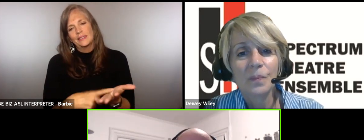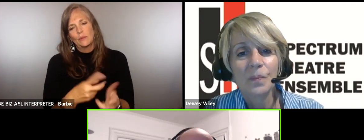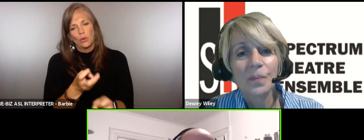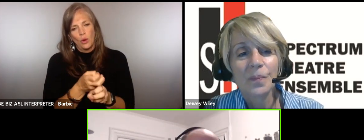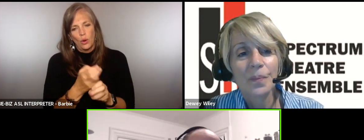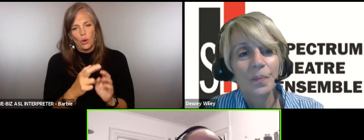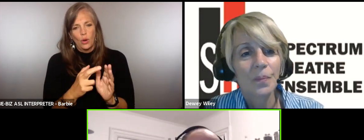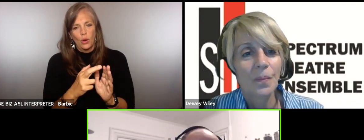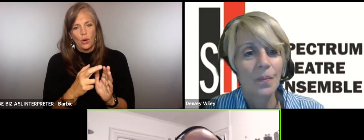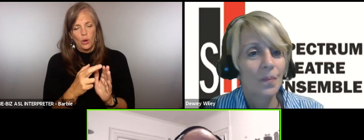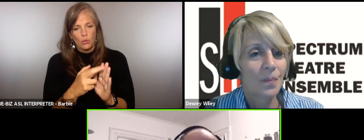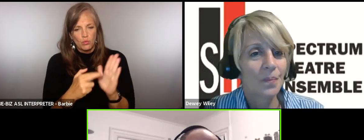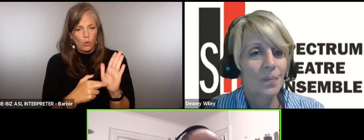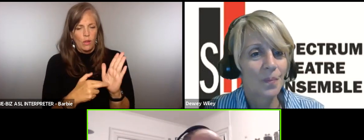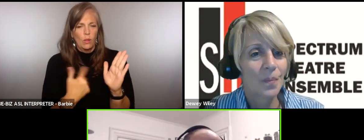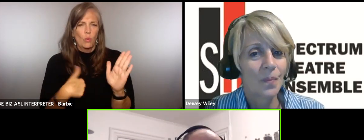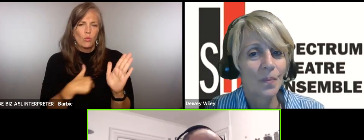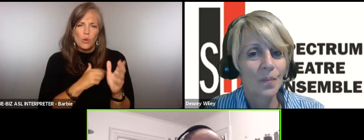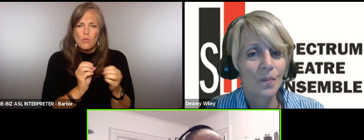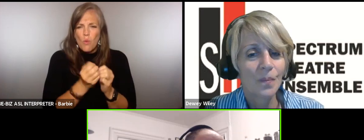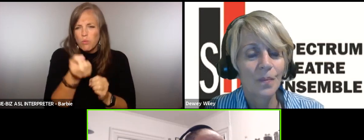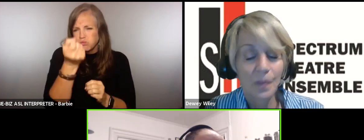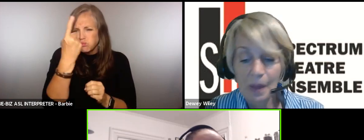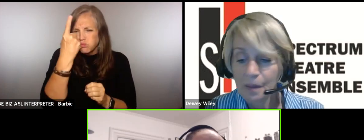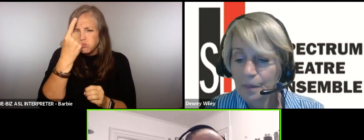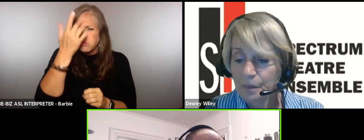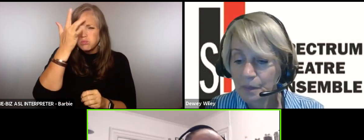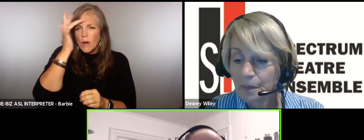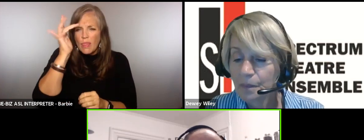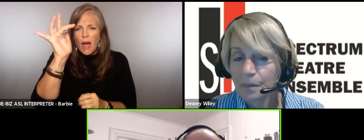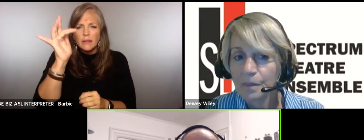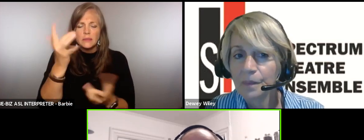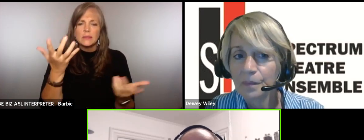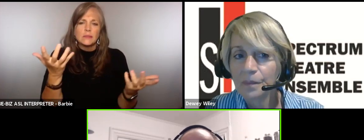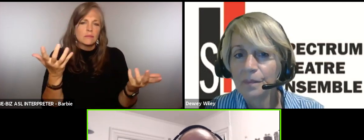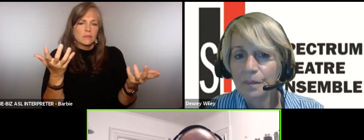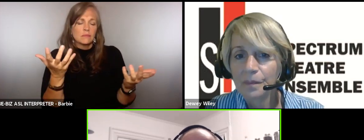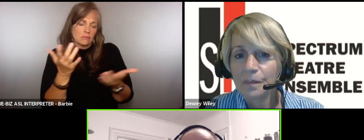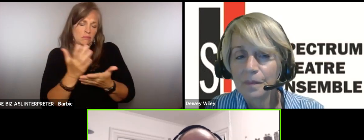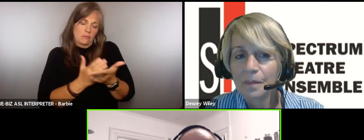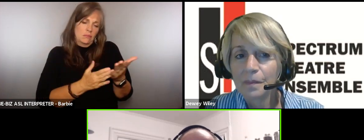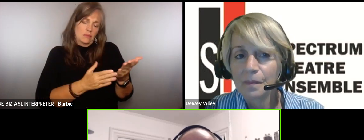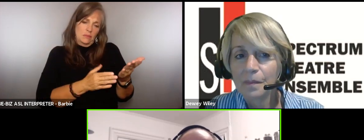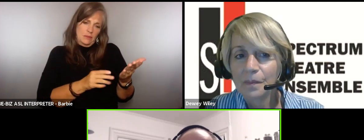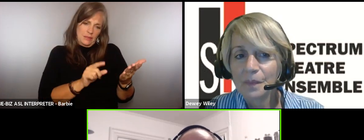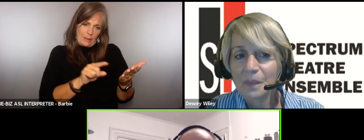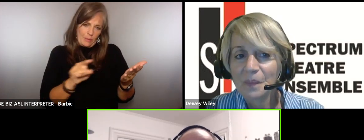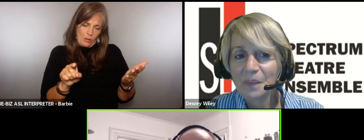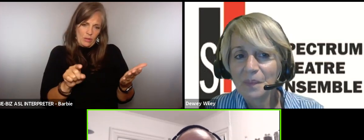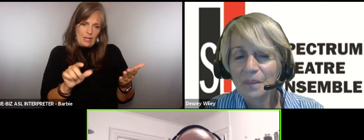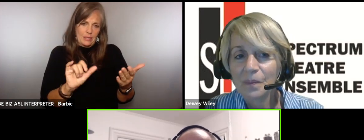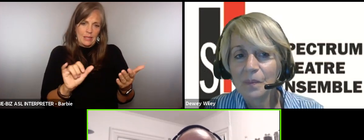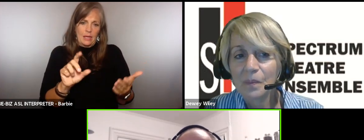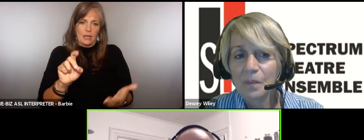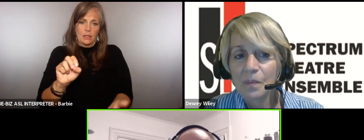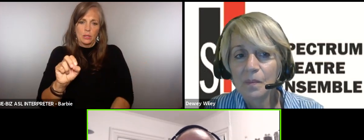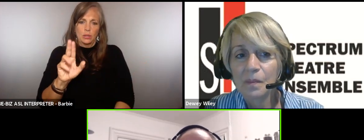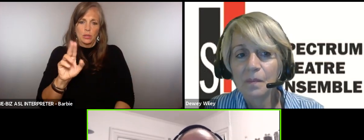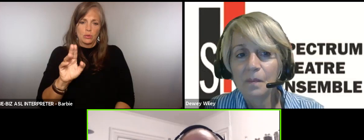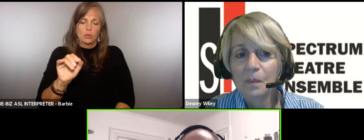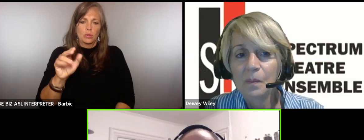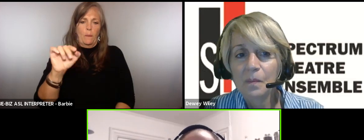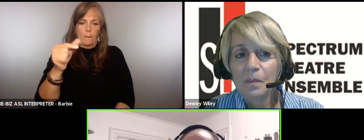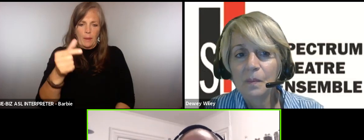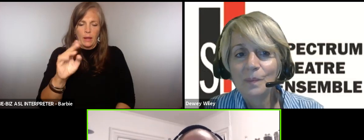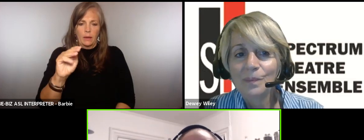such a more enlightened age about you know just some of the stuff that you know the douchebag males you know we're trying to dominate